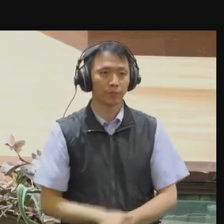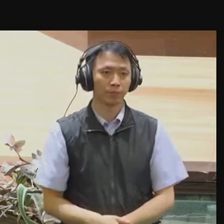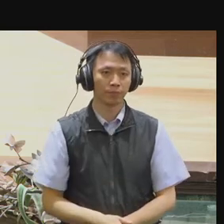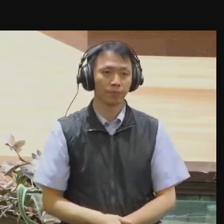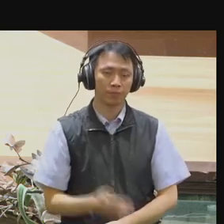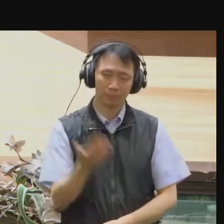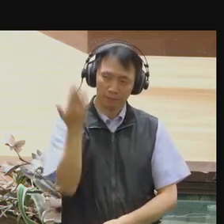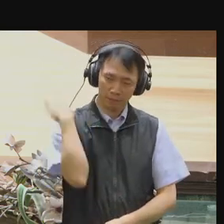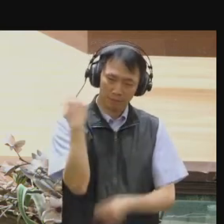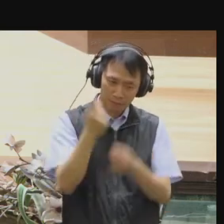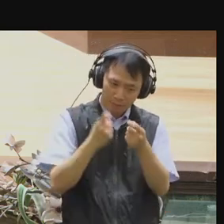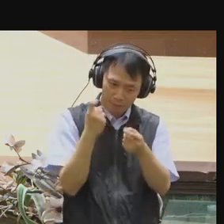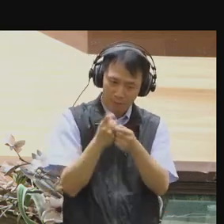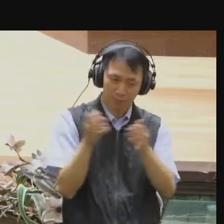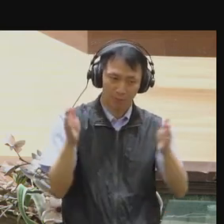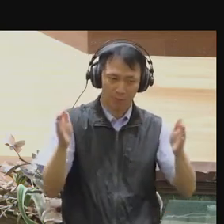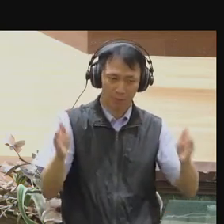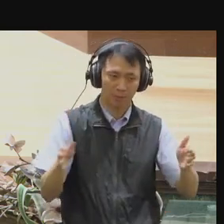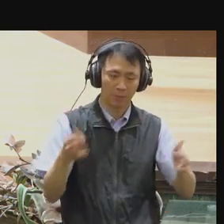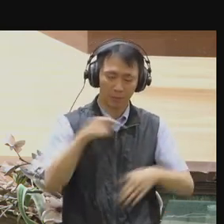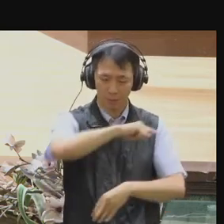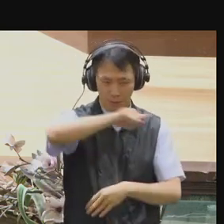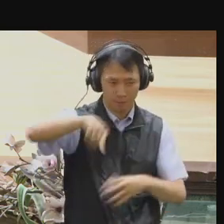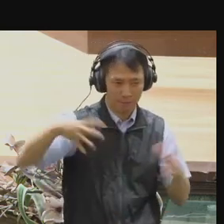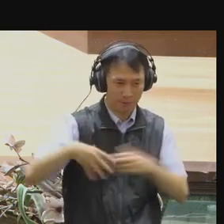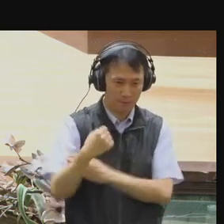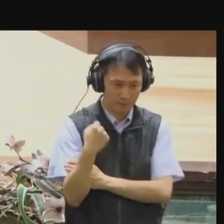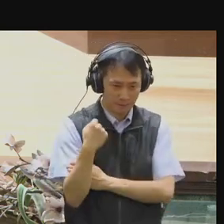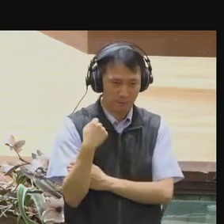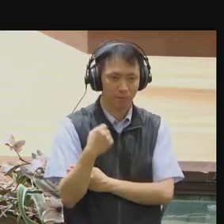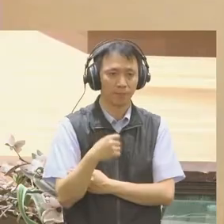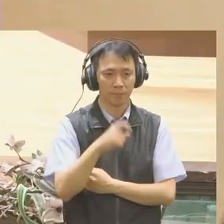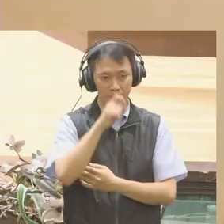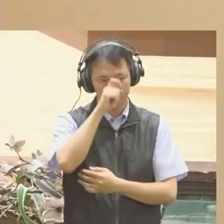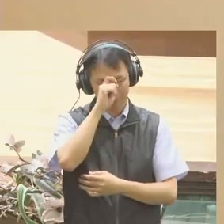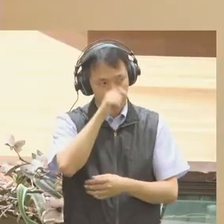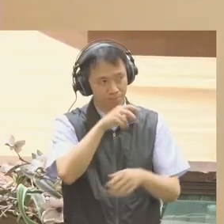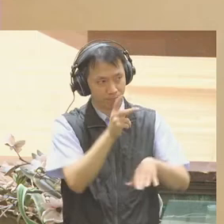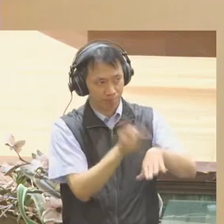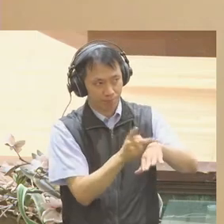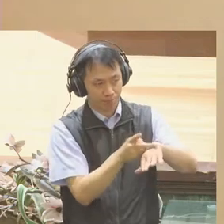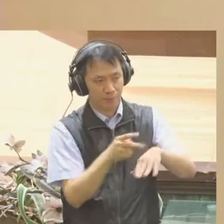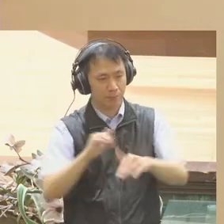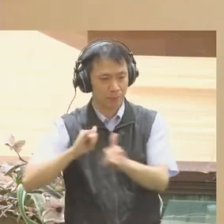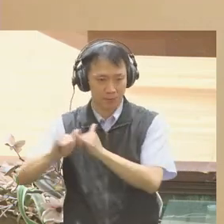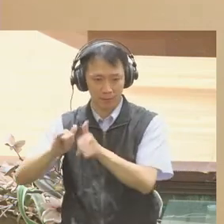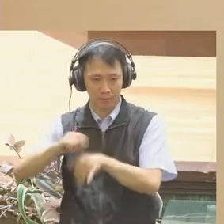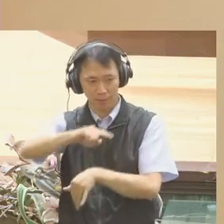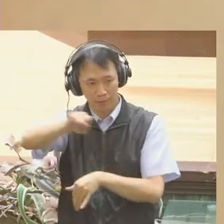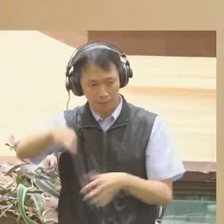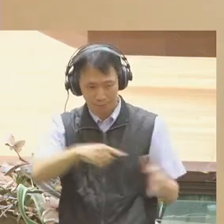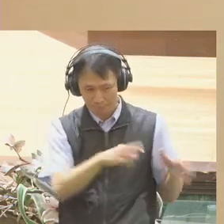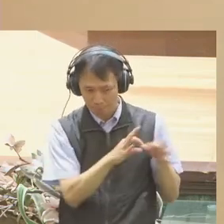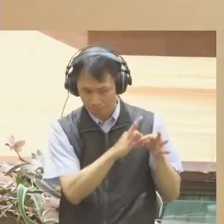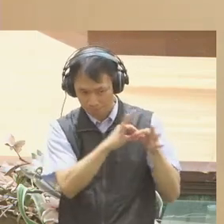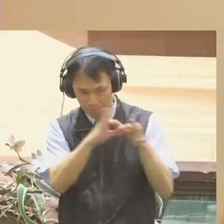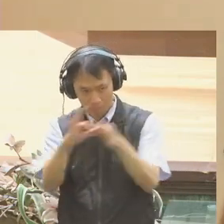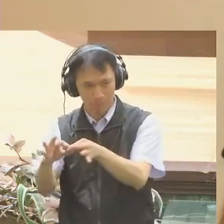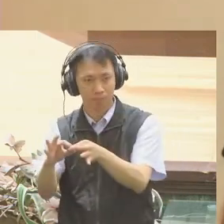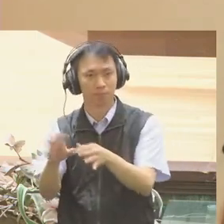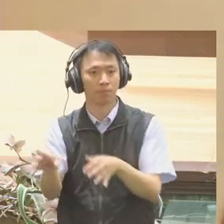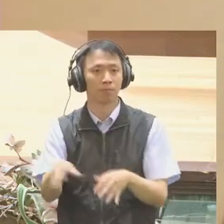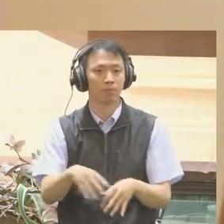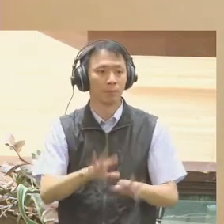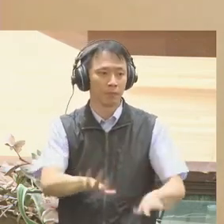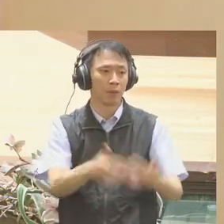decade to make new tools and techniques available to the public. As machine learning methods advance, we will continue to work to build tools